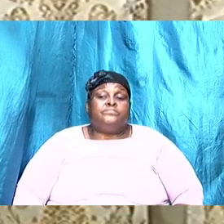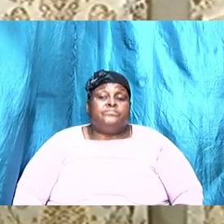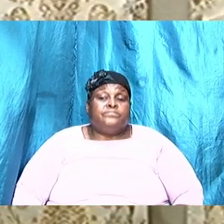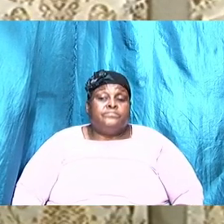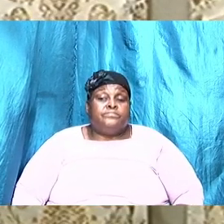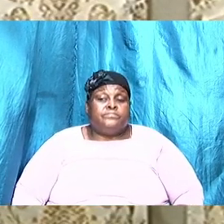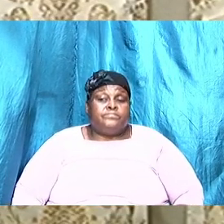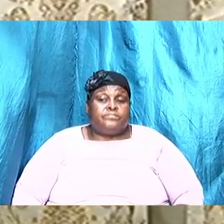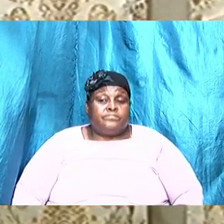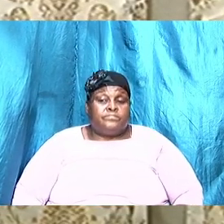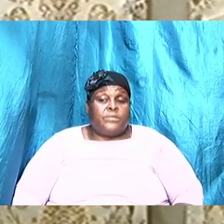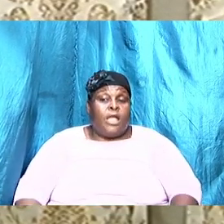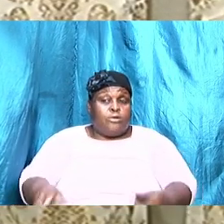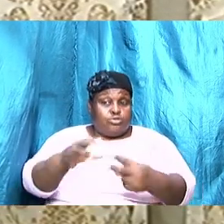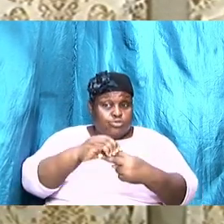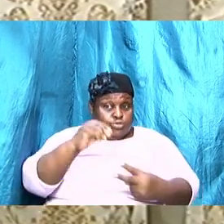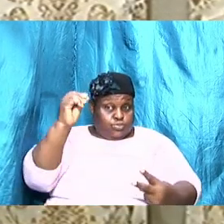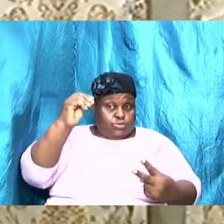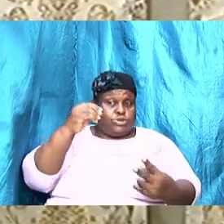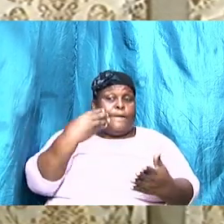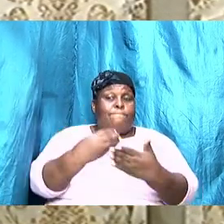I pull that one out